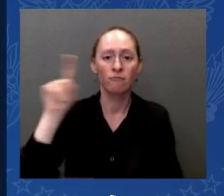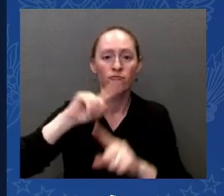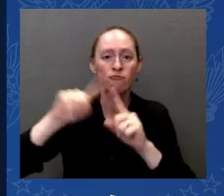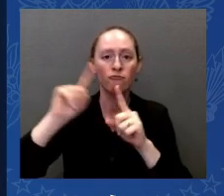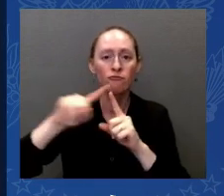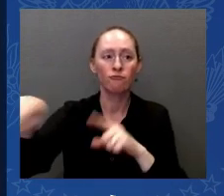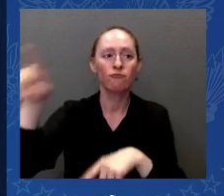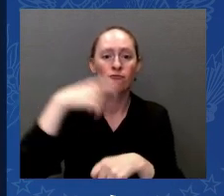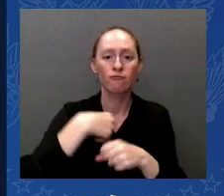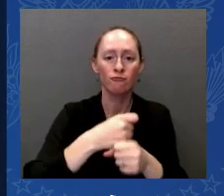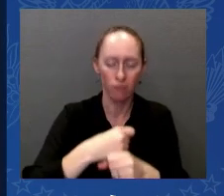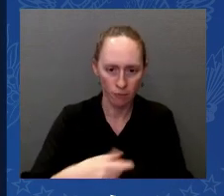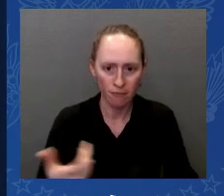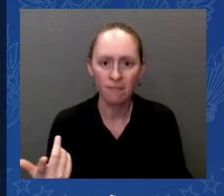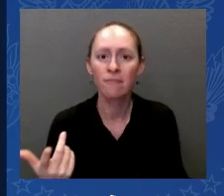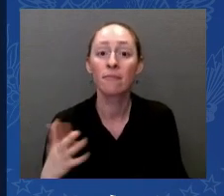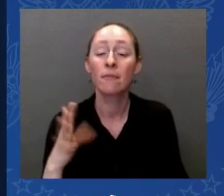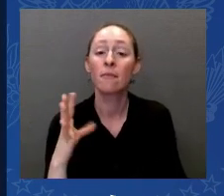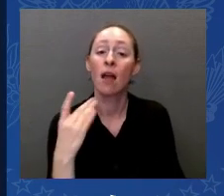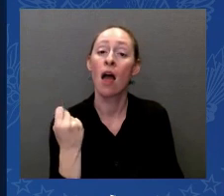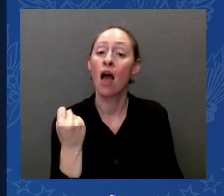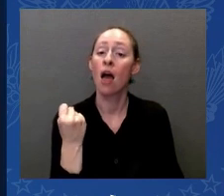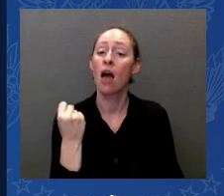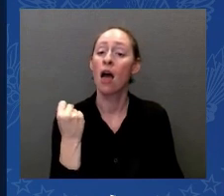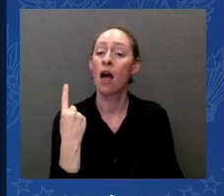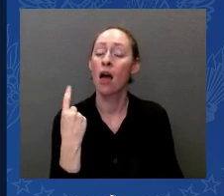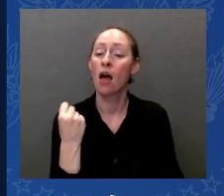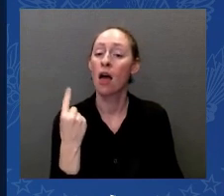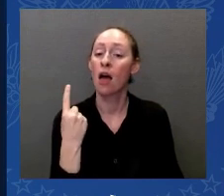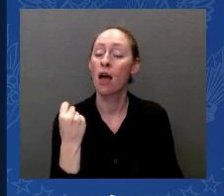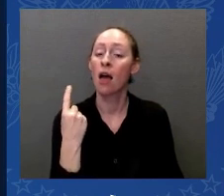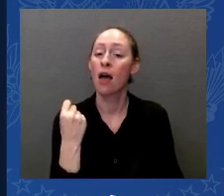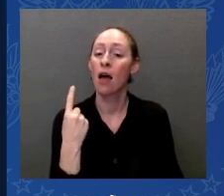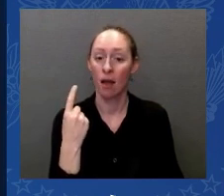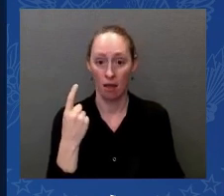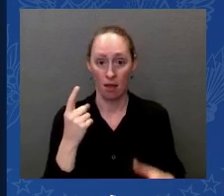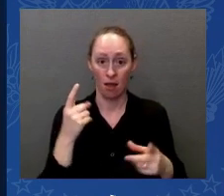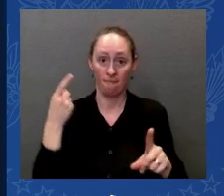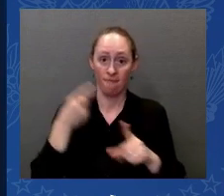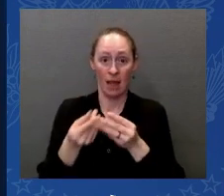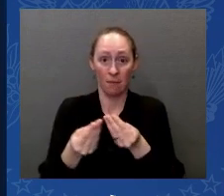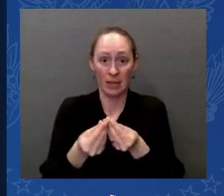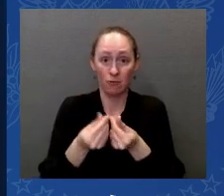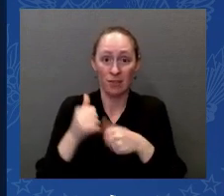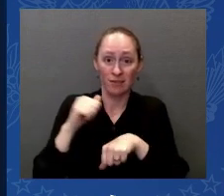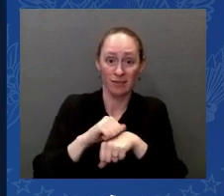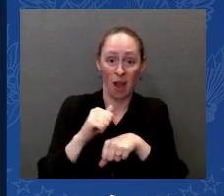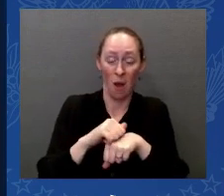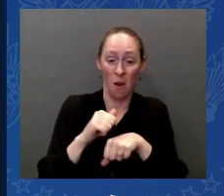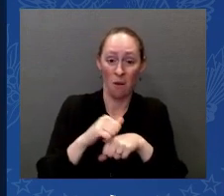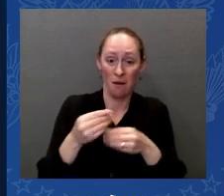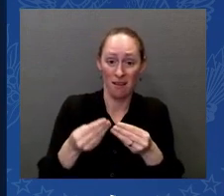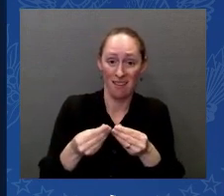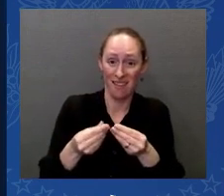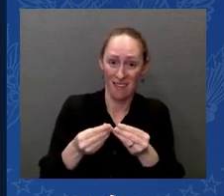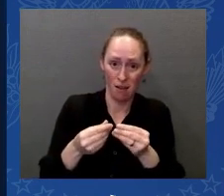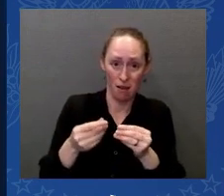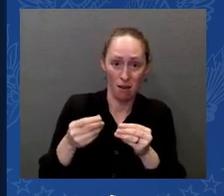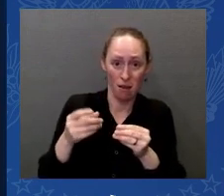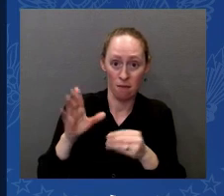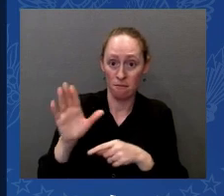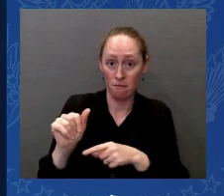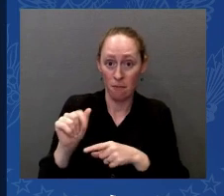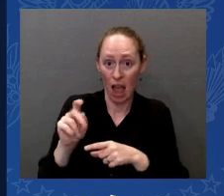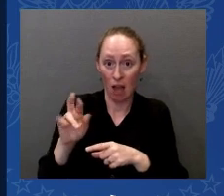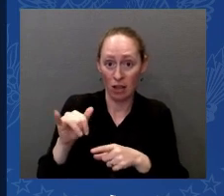materials that those facilities source come from outside the U.S. So those vehicle and cell factories, if there are